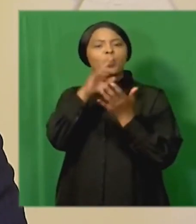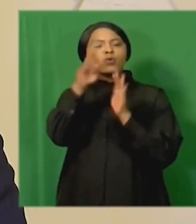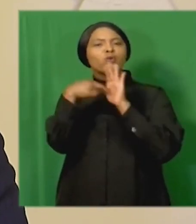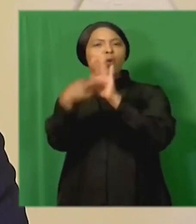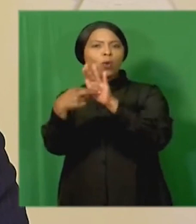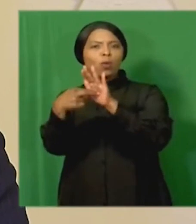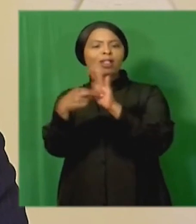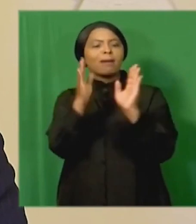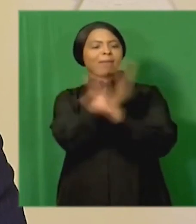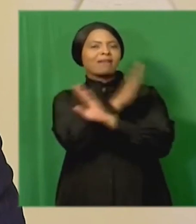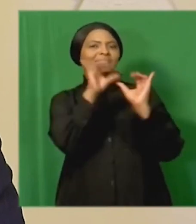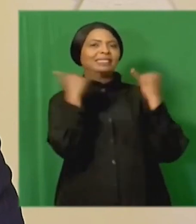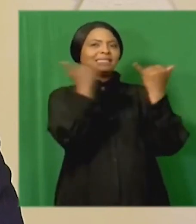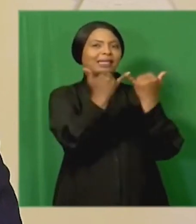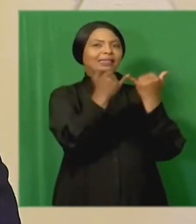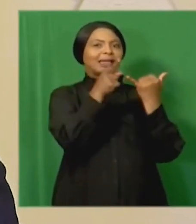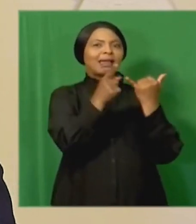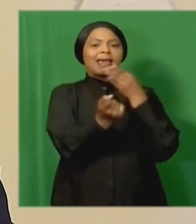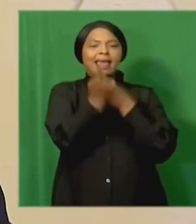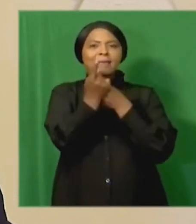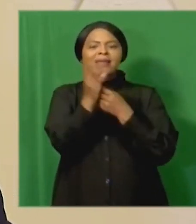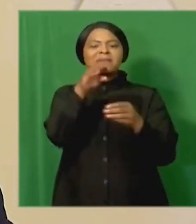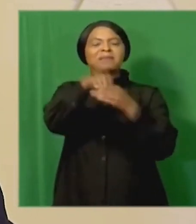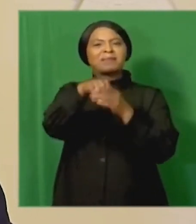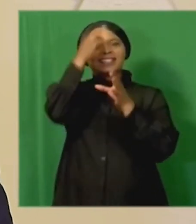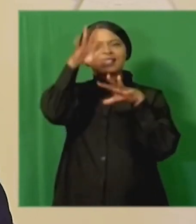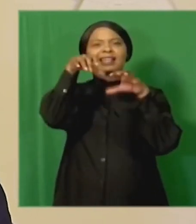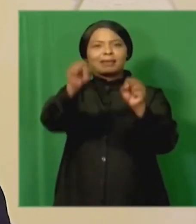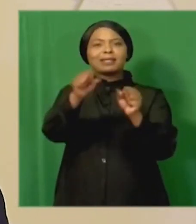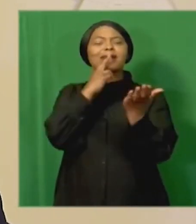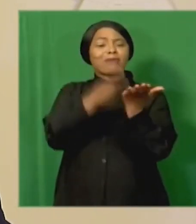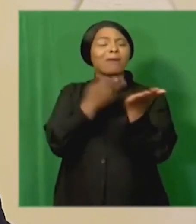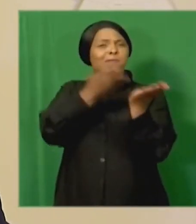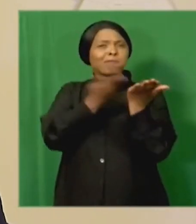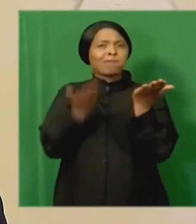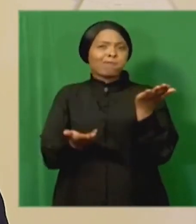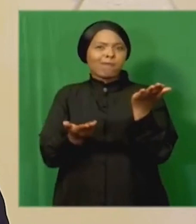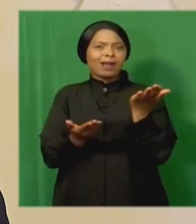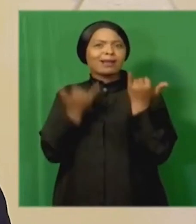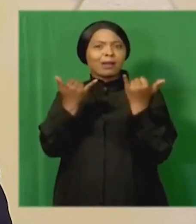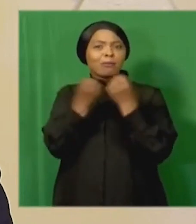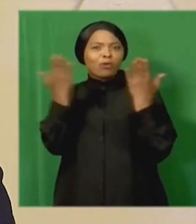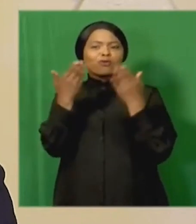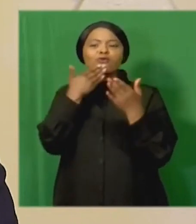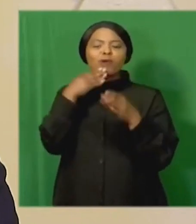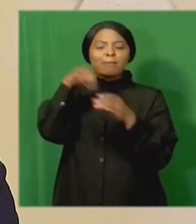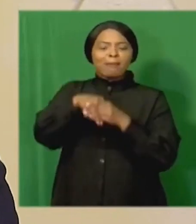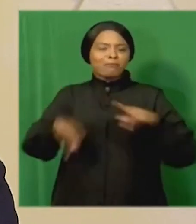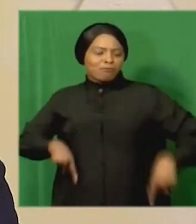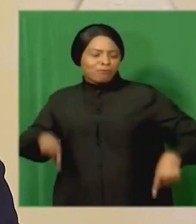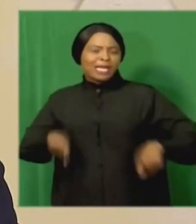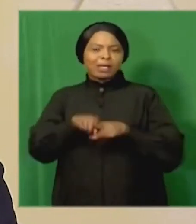private sector actors played in state capture both through direct involvement in procurement corruption